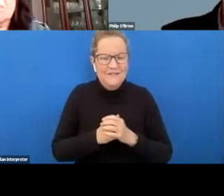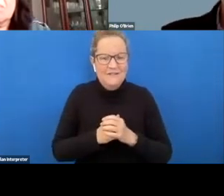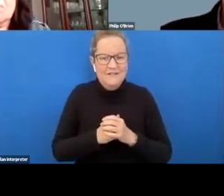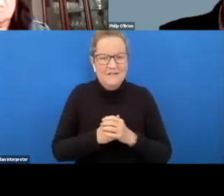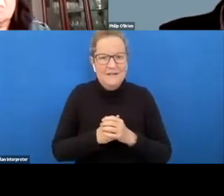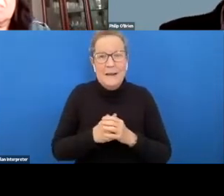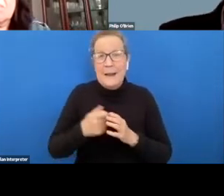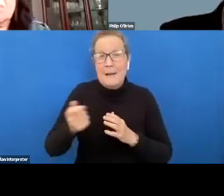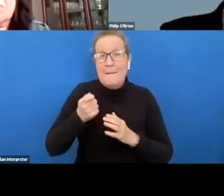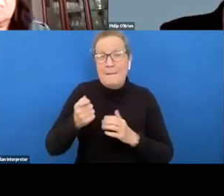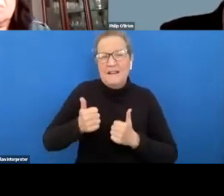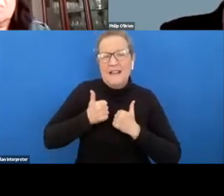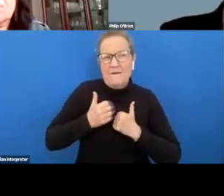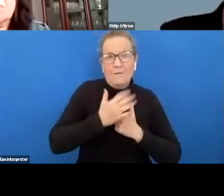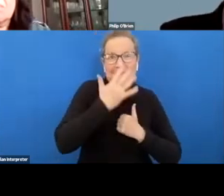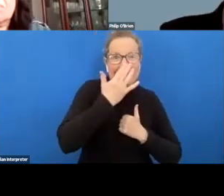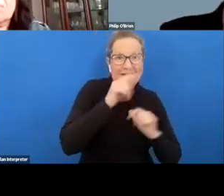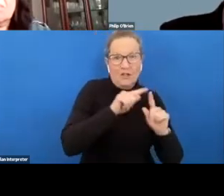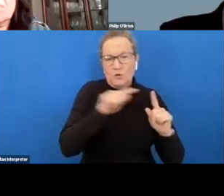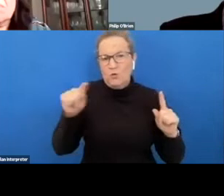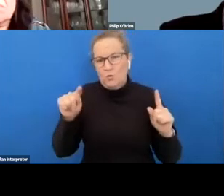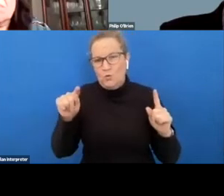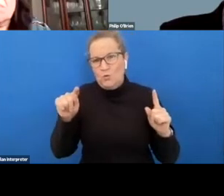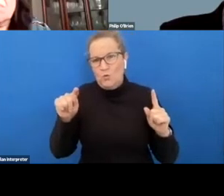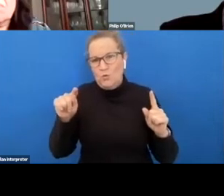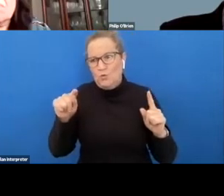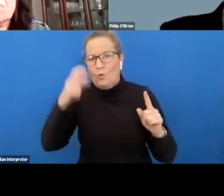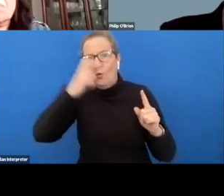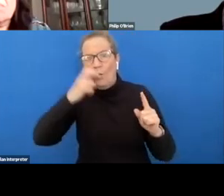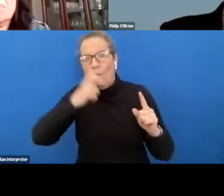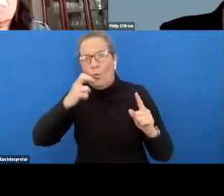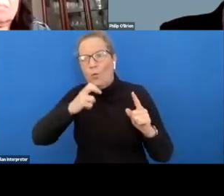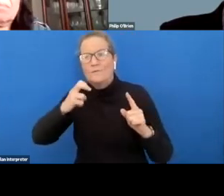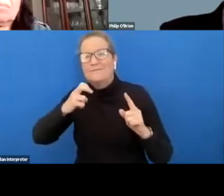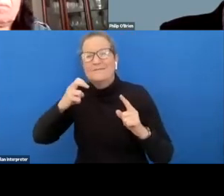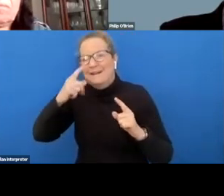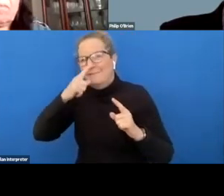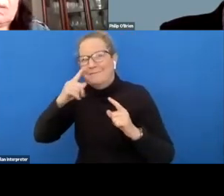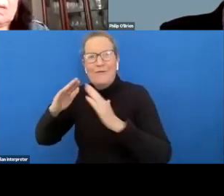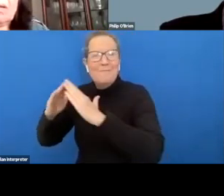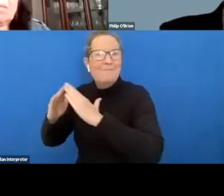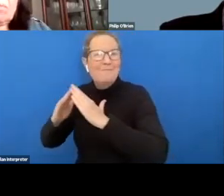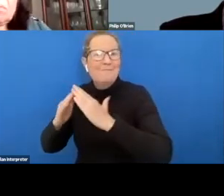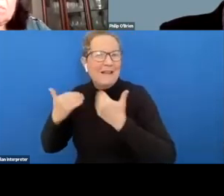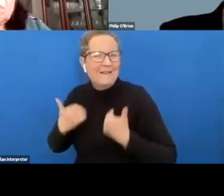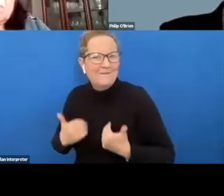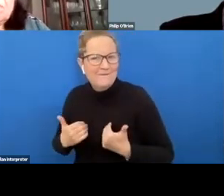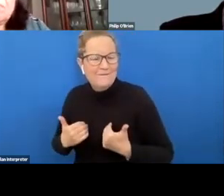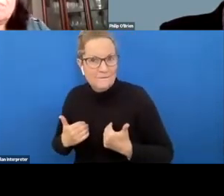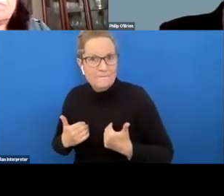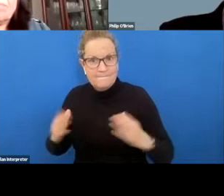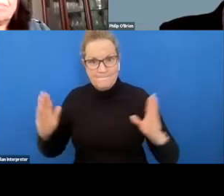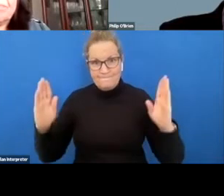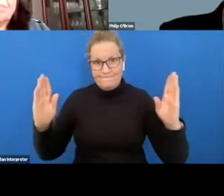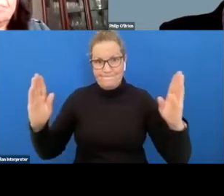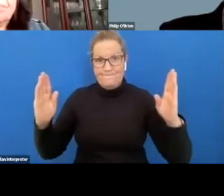that are from teenage right through to in age care so we have access to autistics of